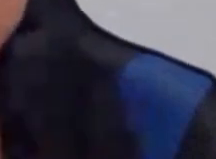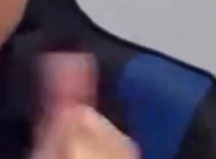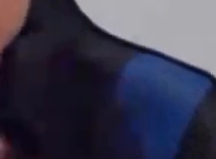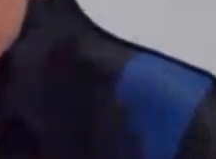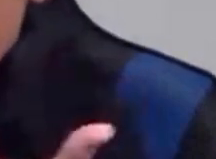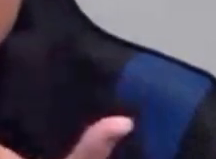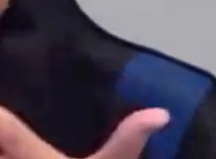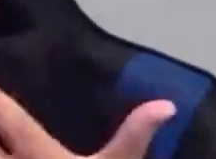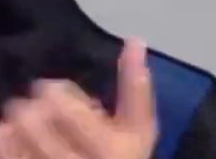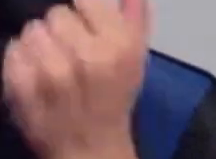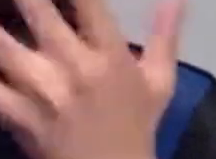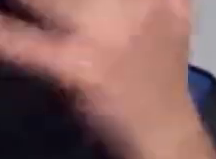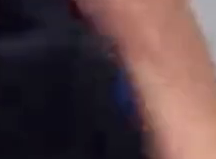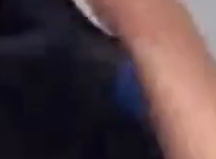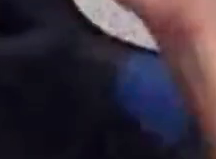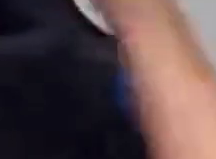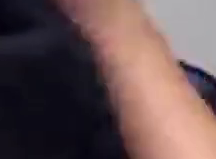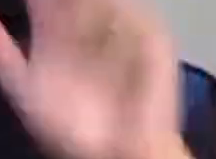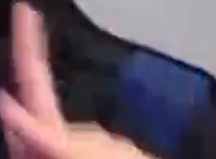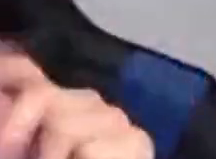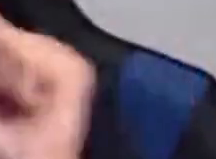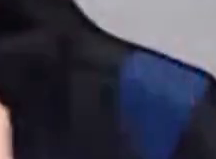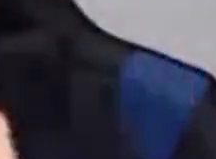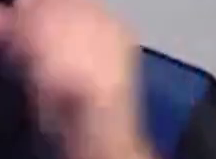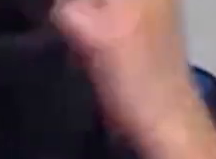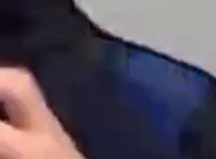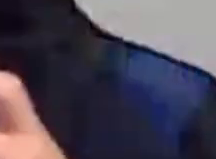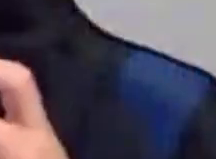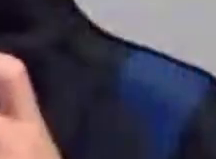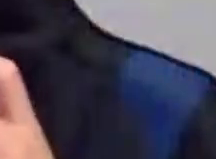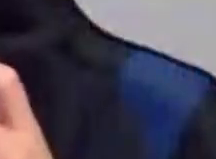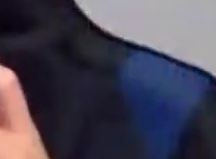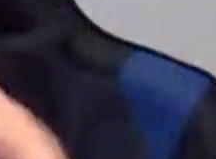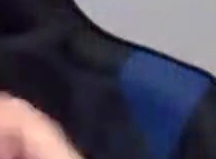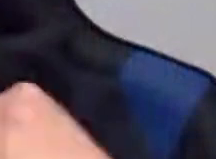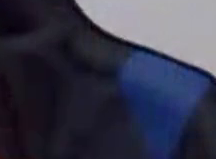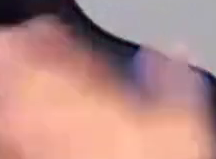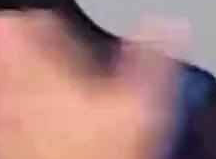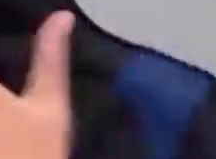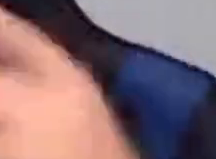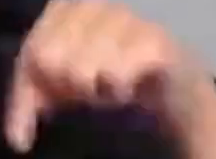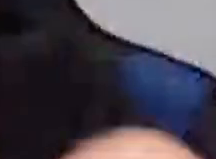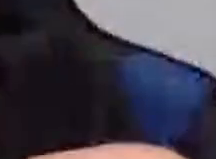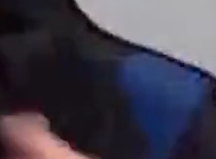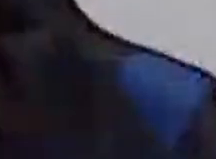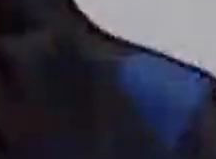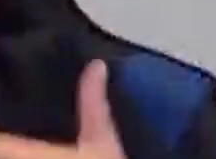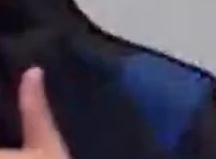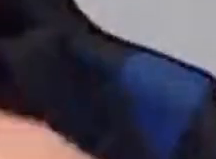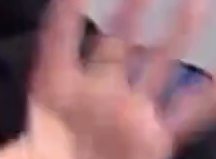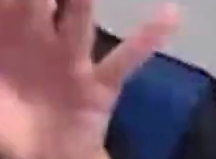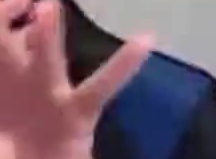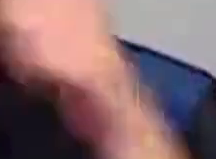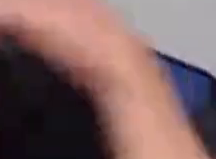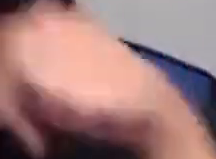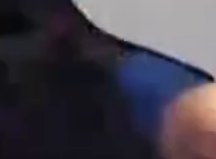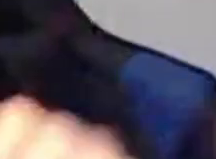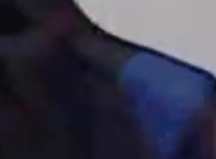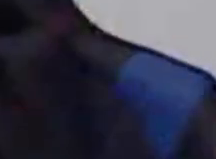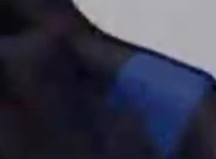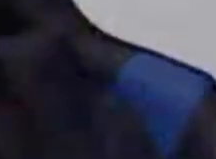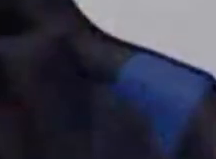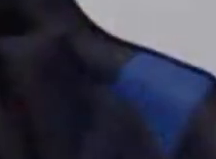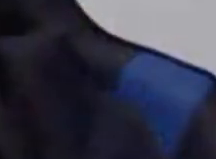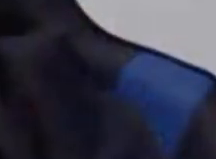brilliant people are working really, really hard to bring this live stream and this series to you all. So